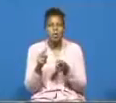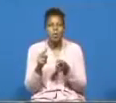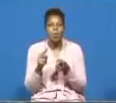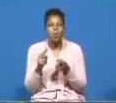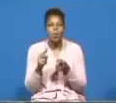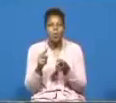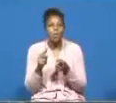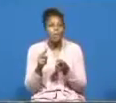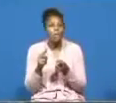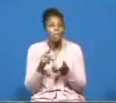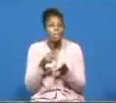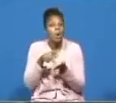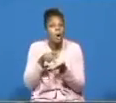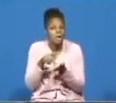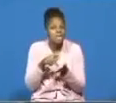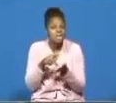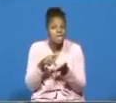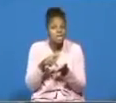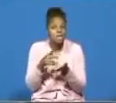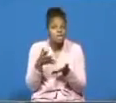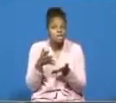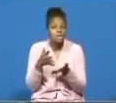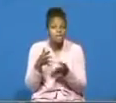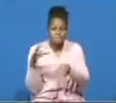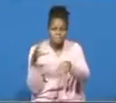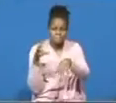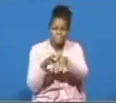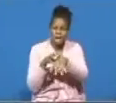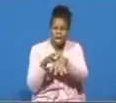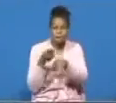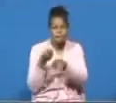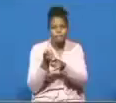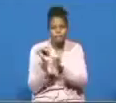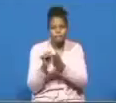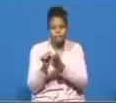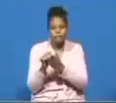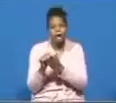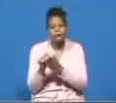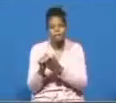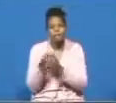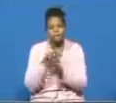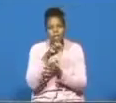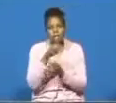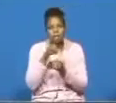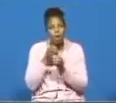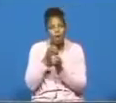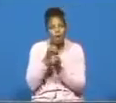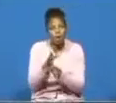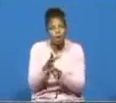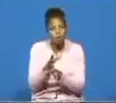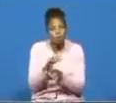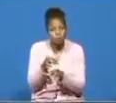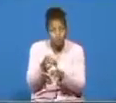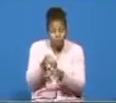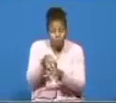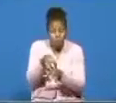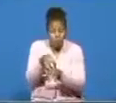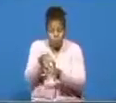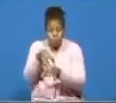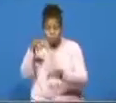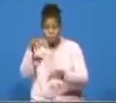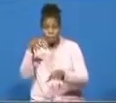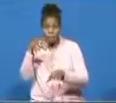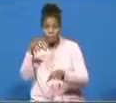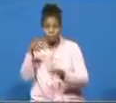venomous and the bite from that snake causes a massive inflammation which